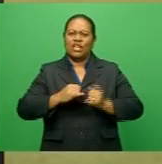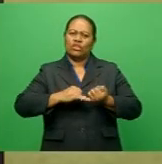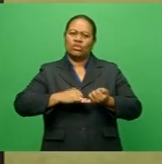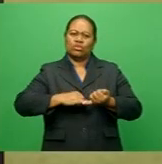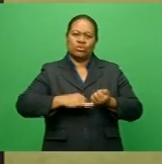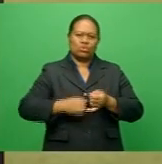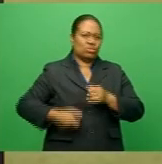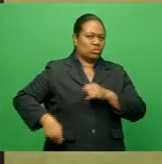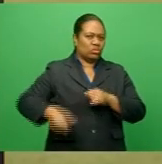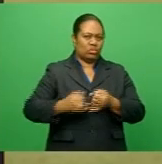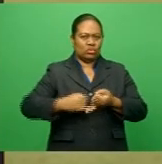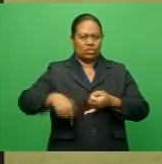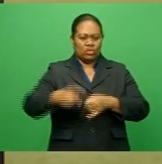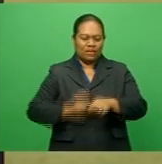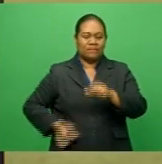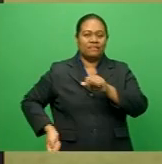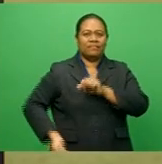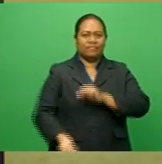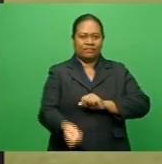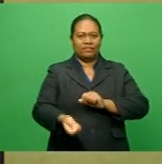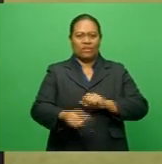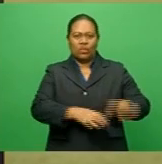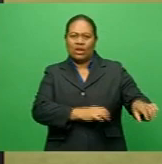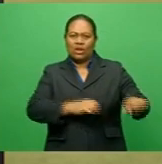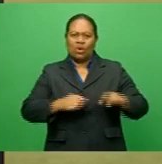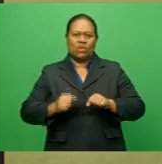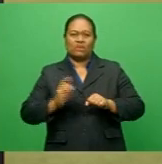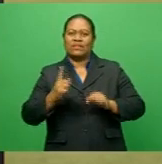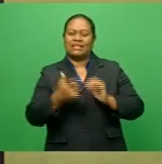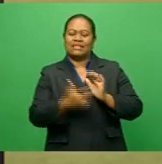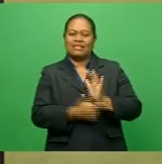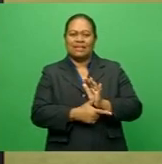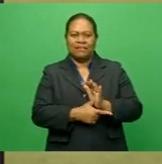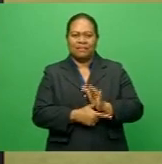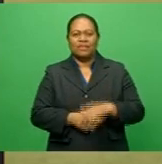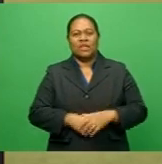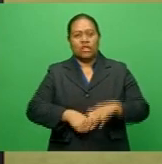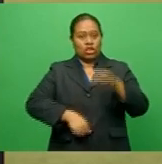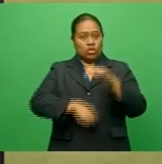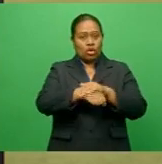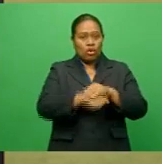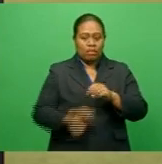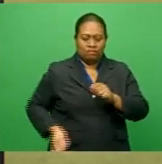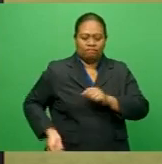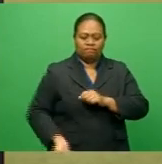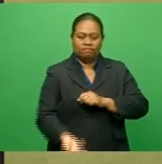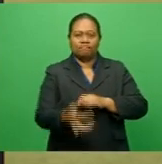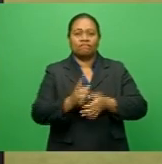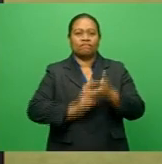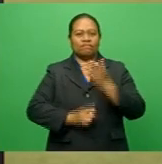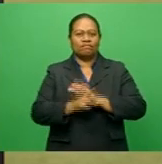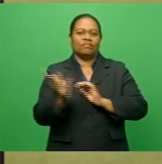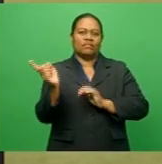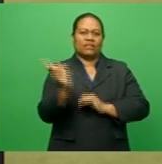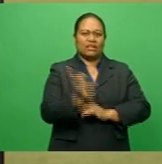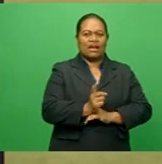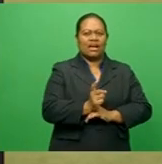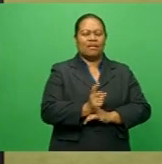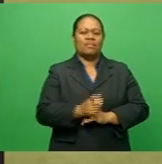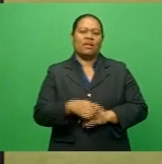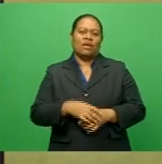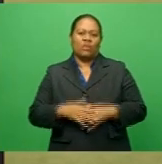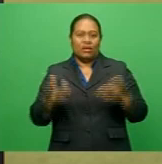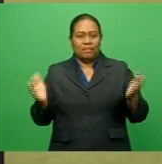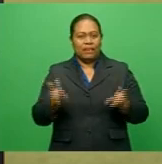Club will host the Masters Pairs tournament for the first time this weekend. Top bowlers from around the country are expected to take the greens